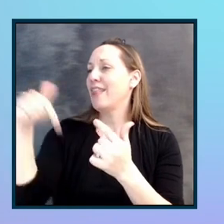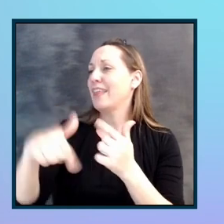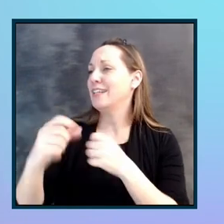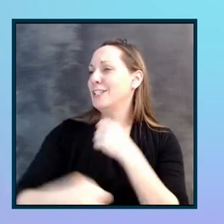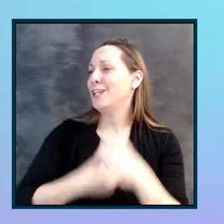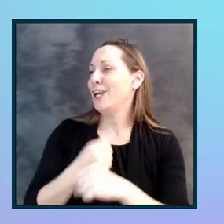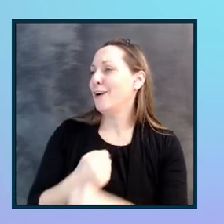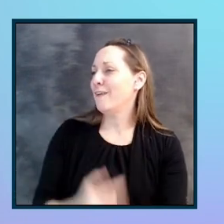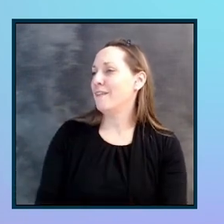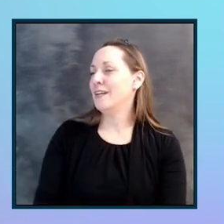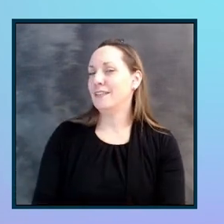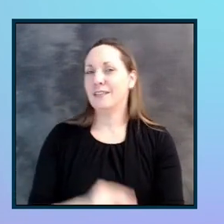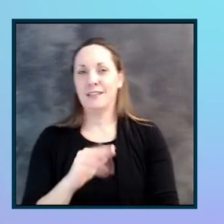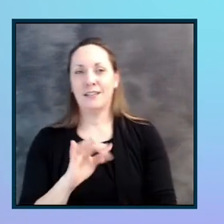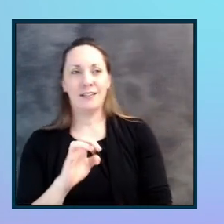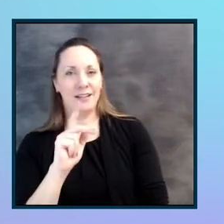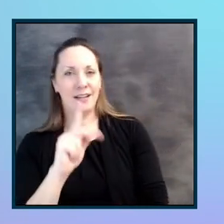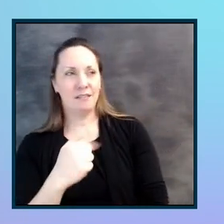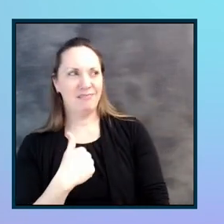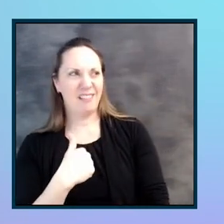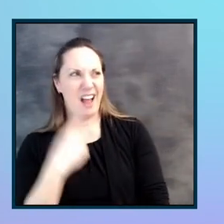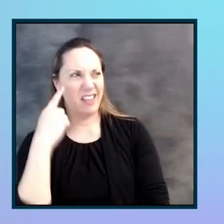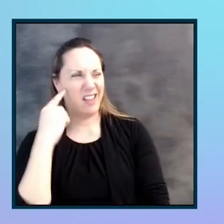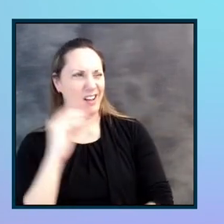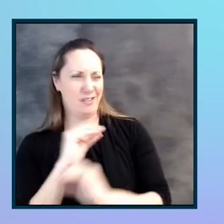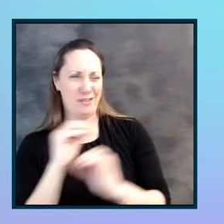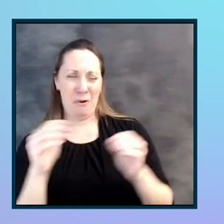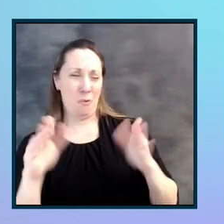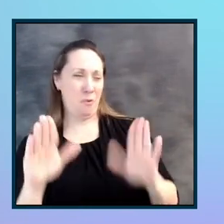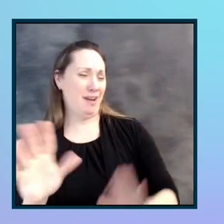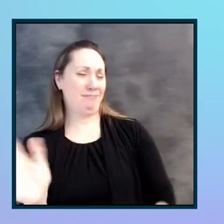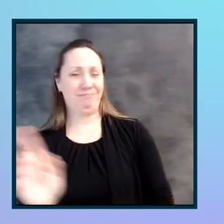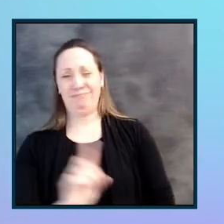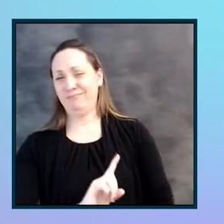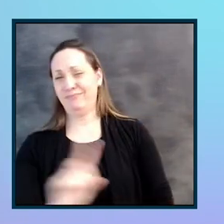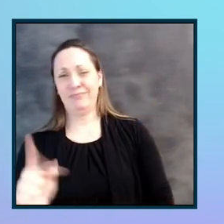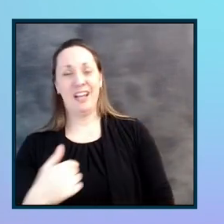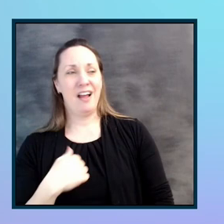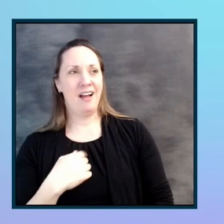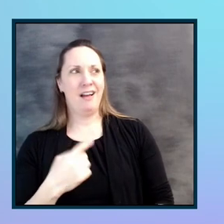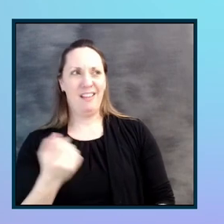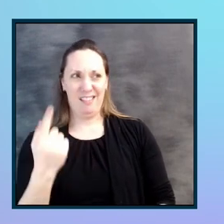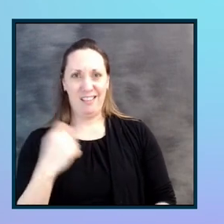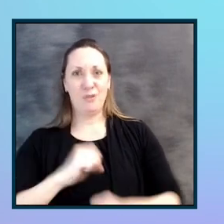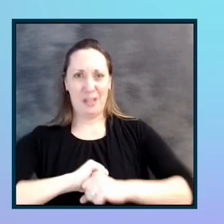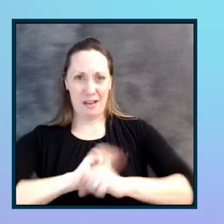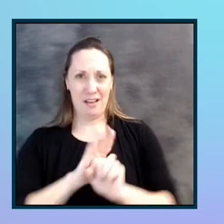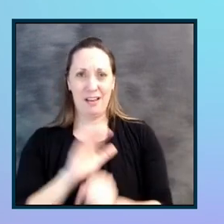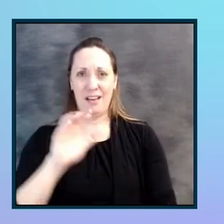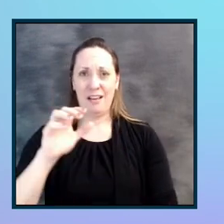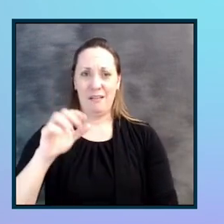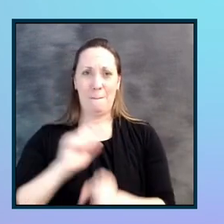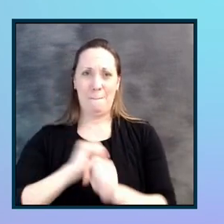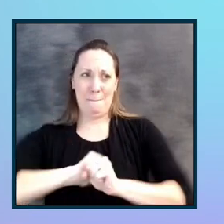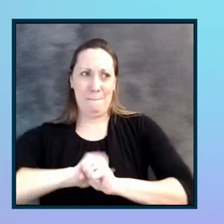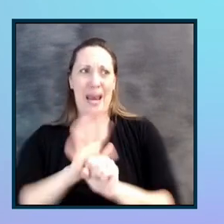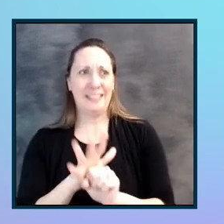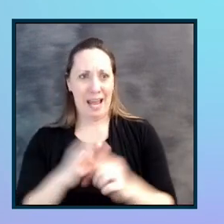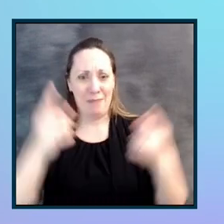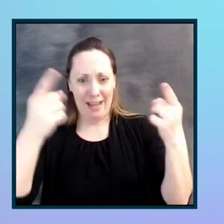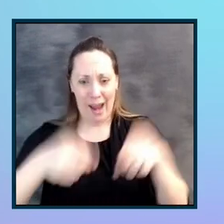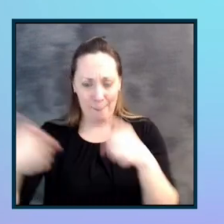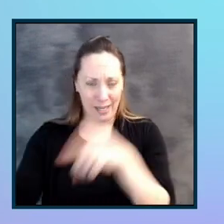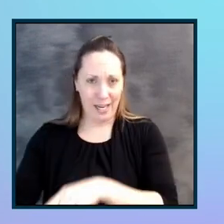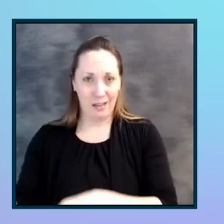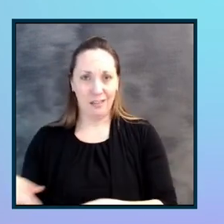I thought no way in hell, Brian, uh, there was a pandemic going and, uh, to get 10 or